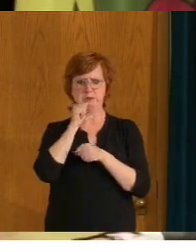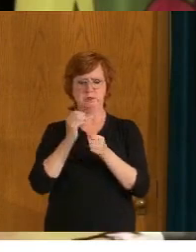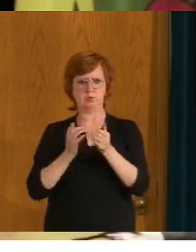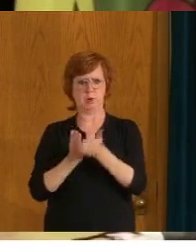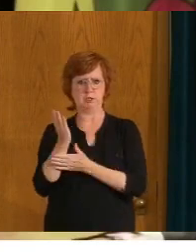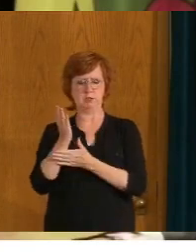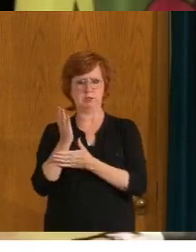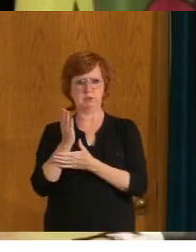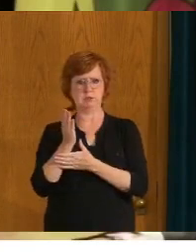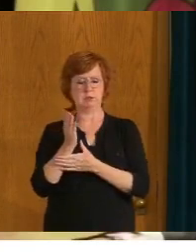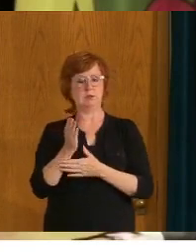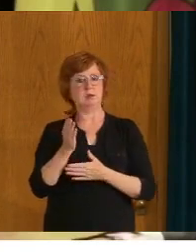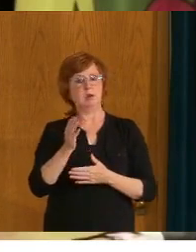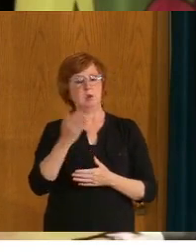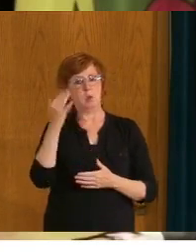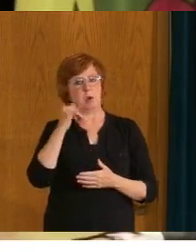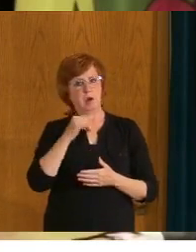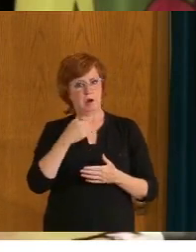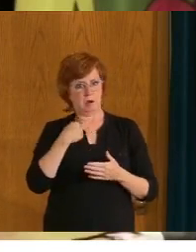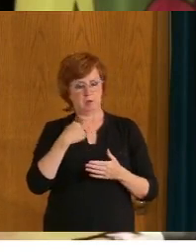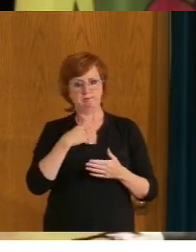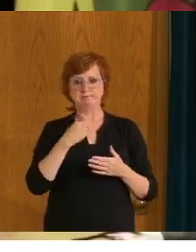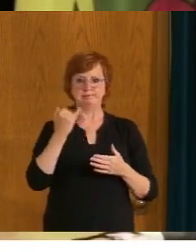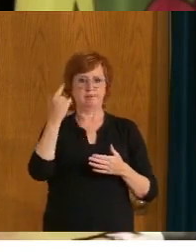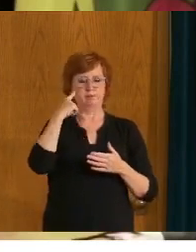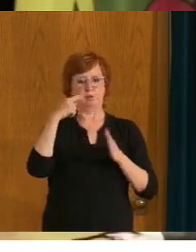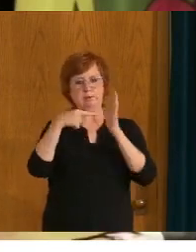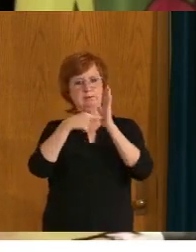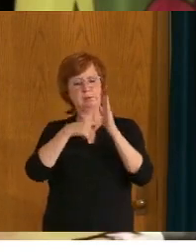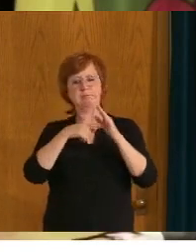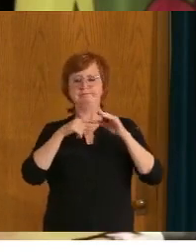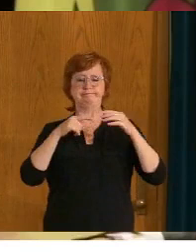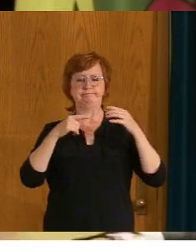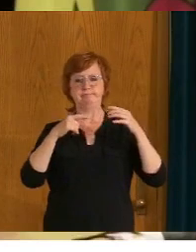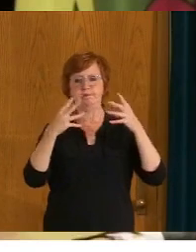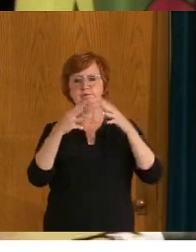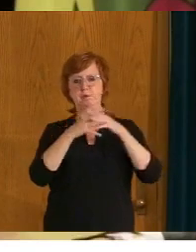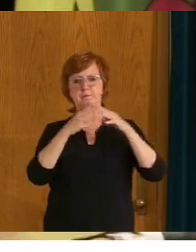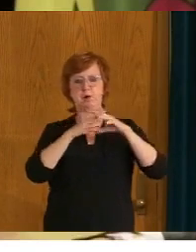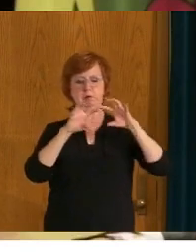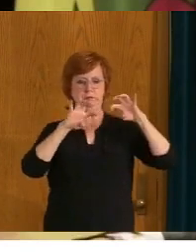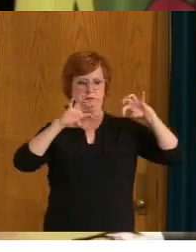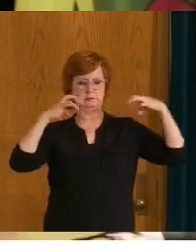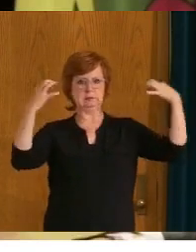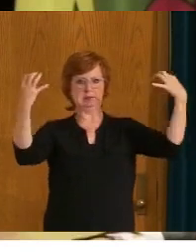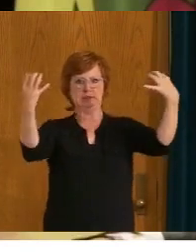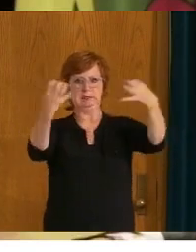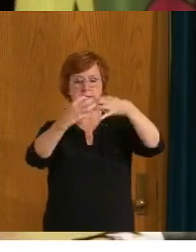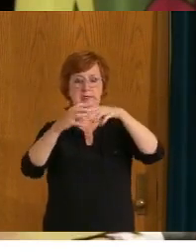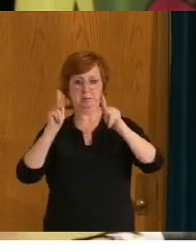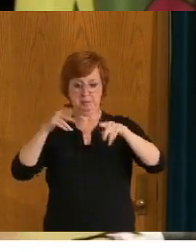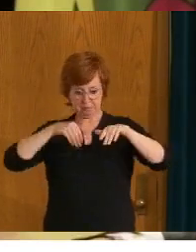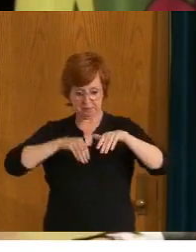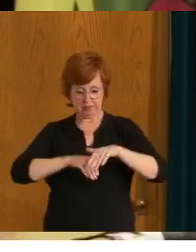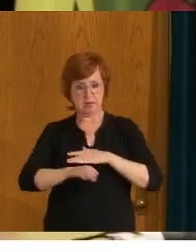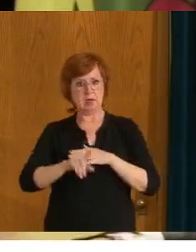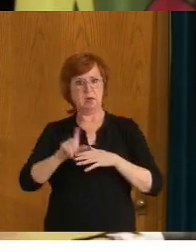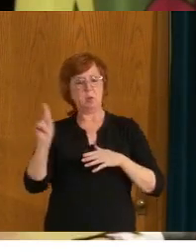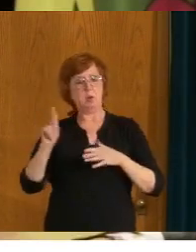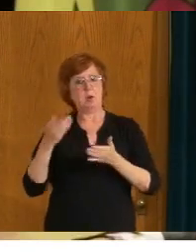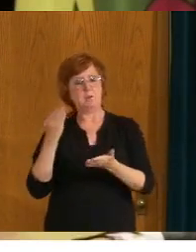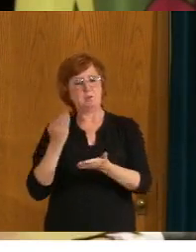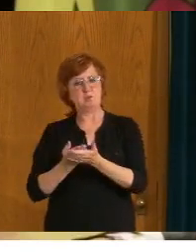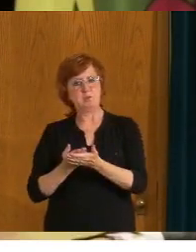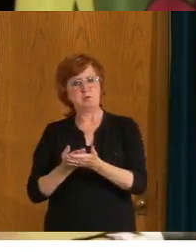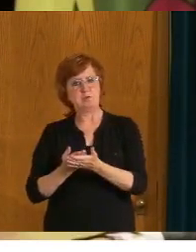for large scale, say, you know, stadium type events. I'm just kind of wondering on what basis you came